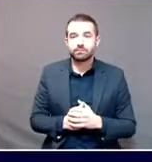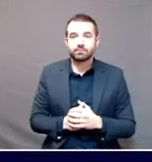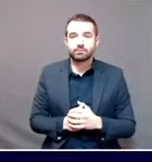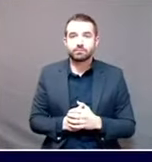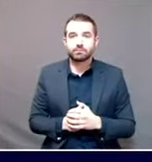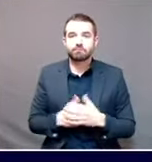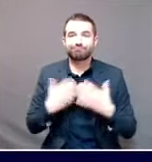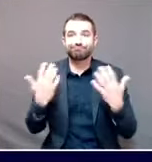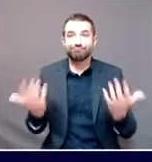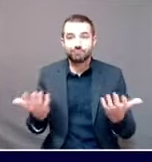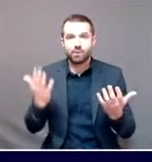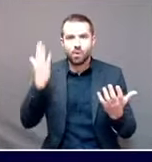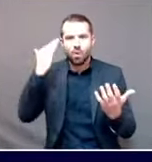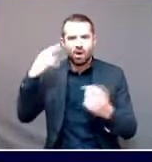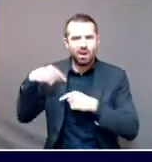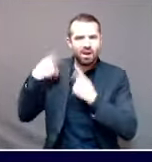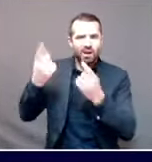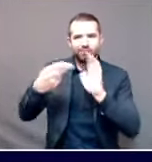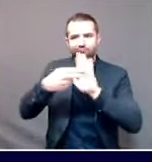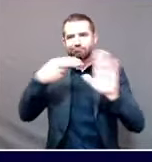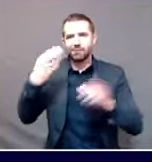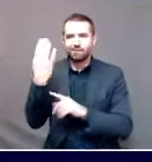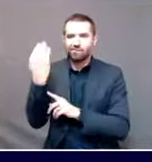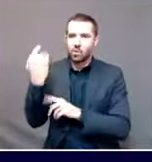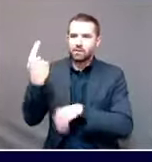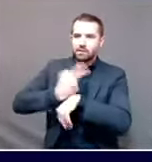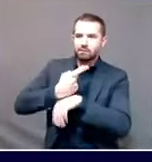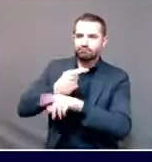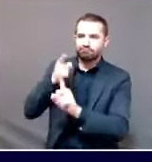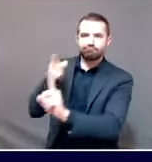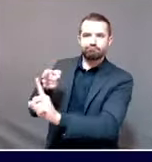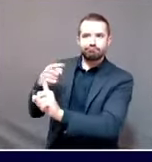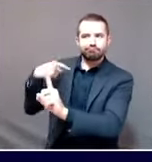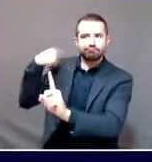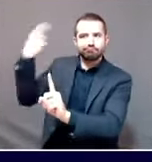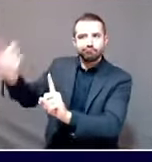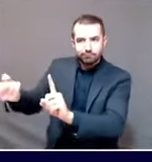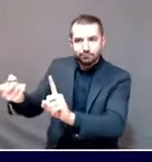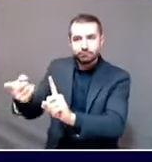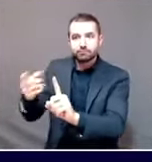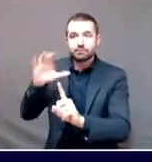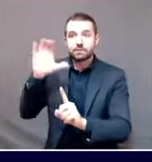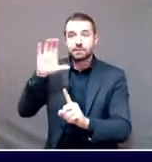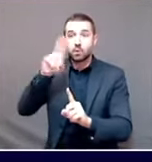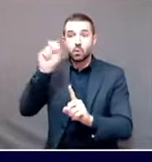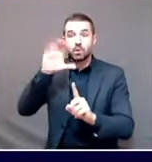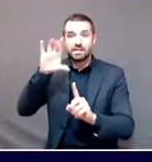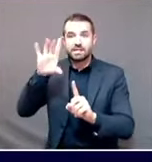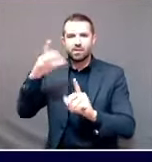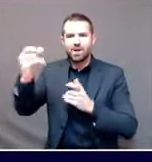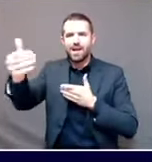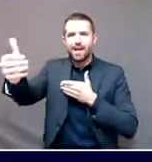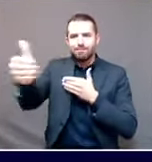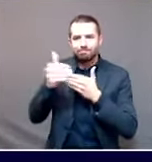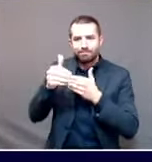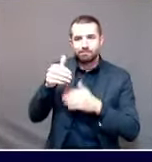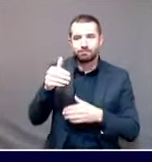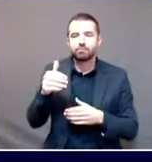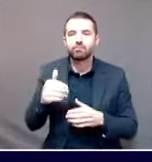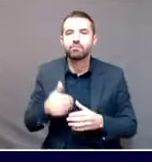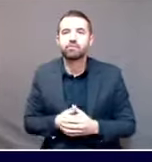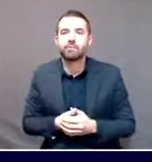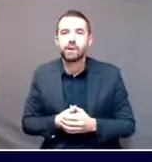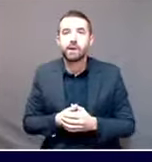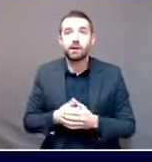while simultaneously and still keeping people who are exposed to COVID-19 from spreading it to others.